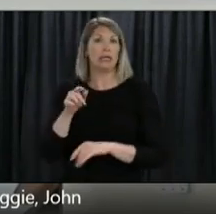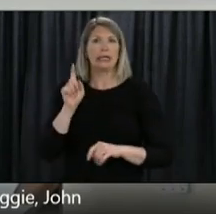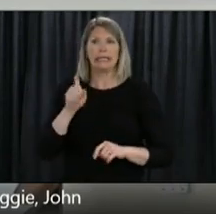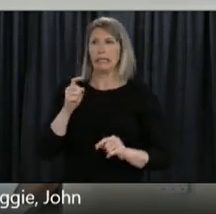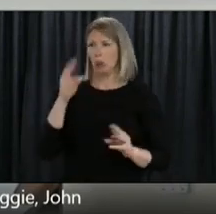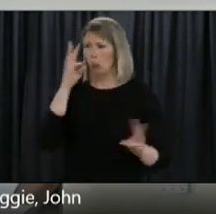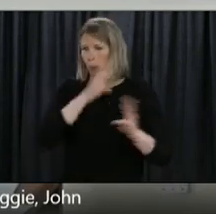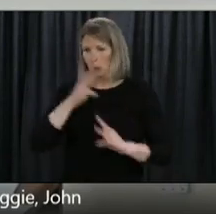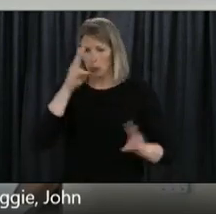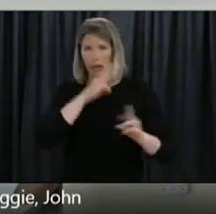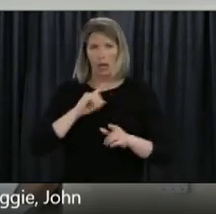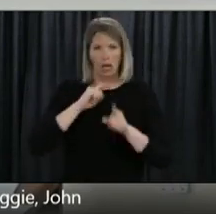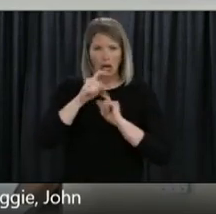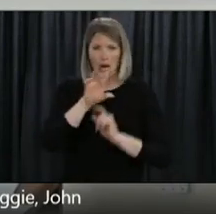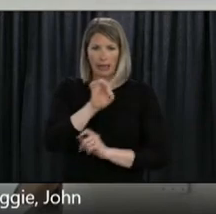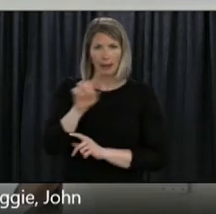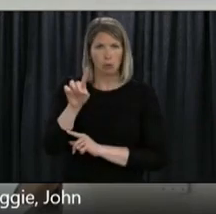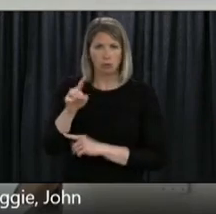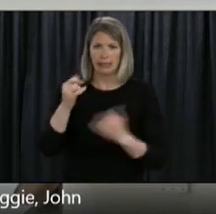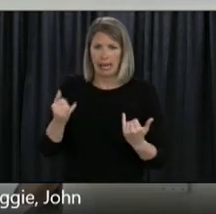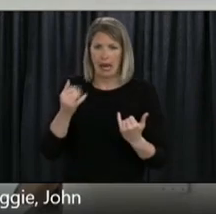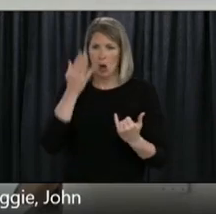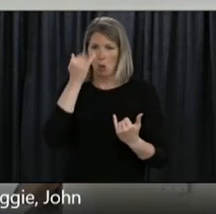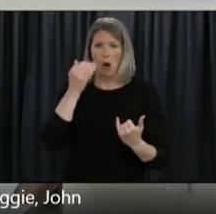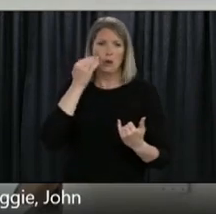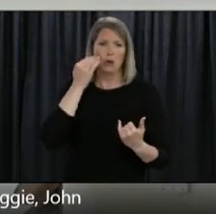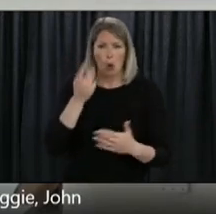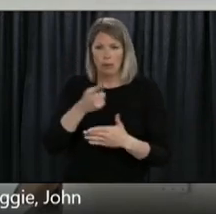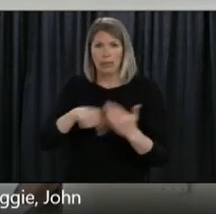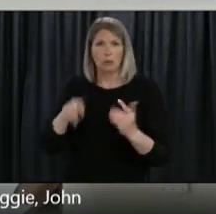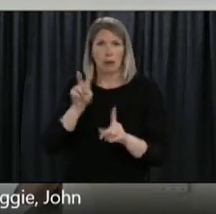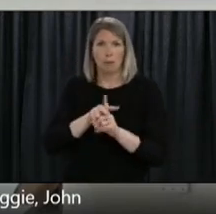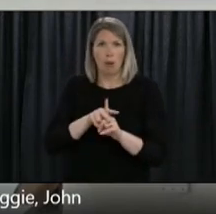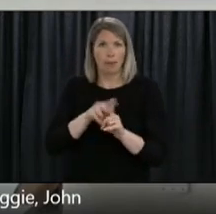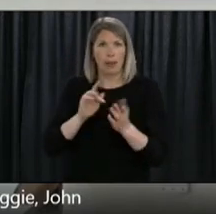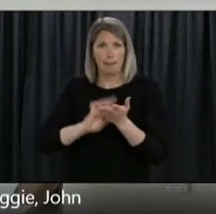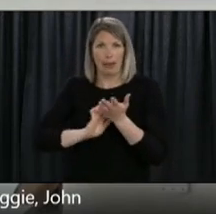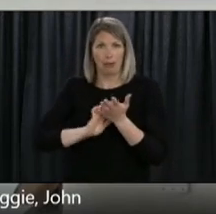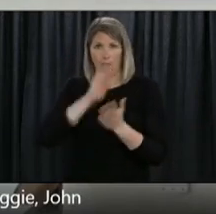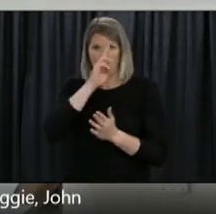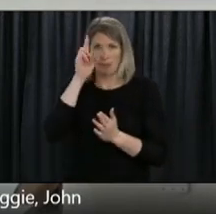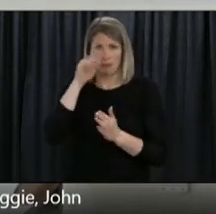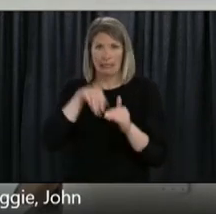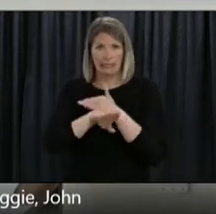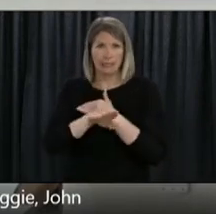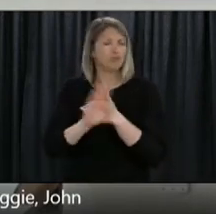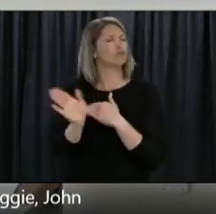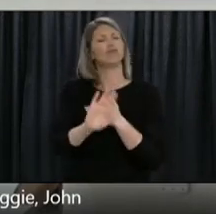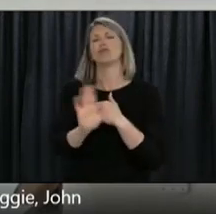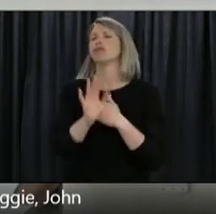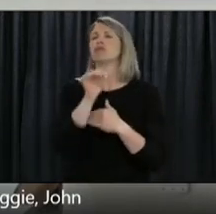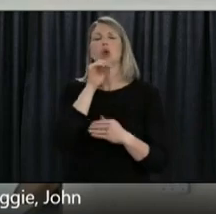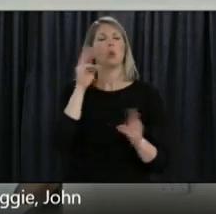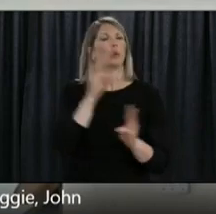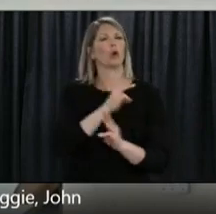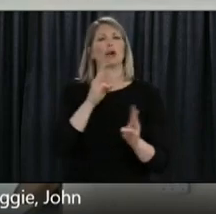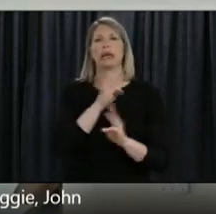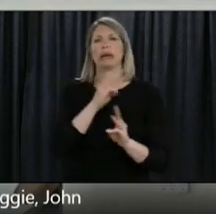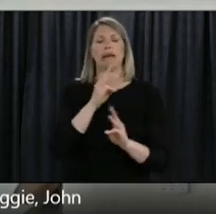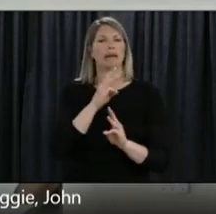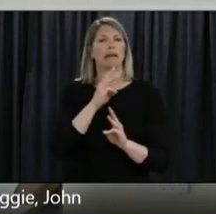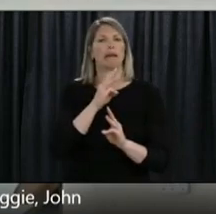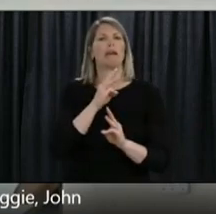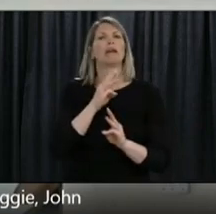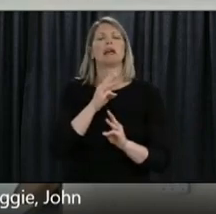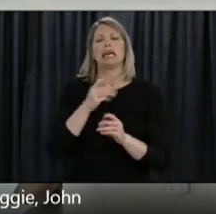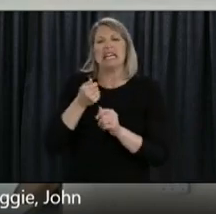So that will all be taken care of. These plans have been made pretty carefully. They're consistent across the regional health authorities,